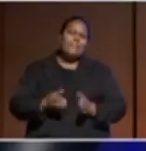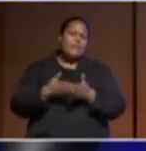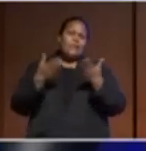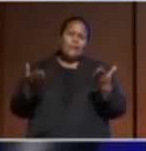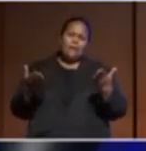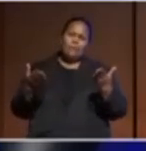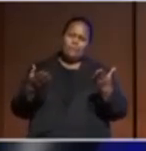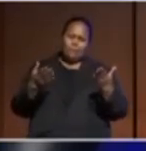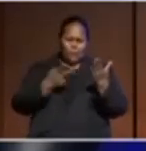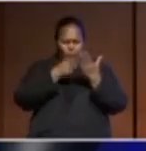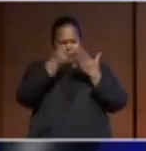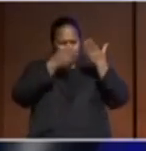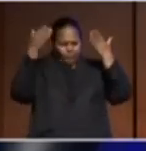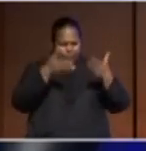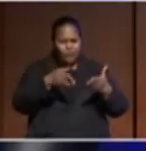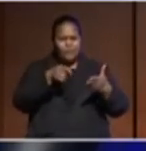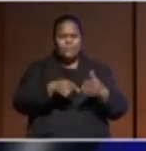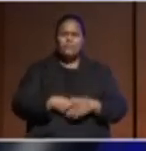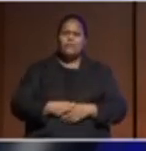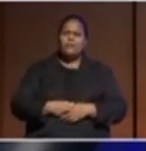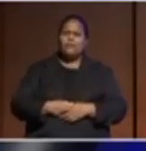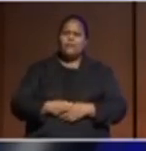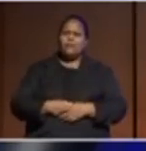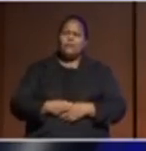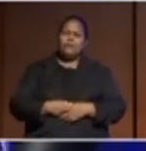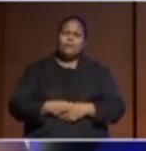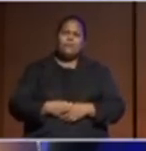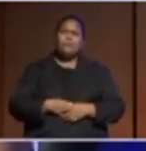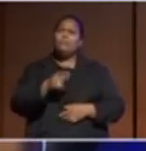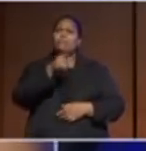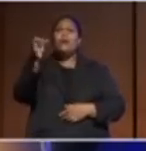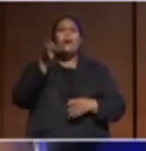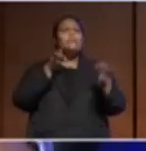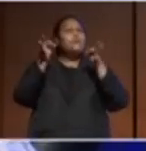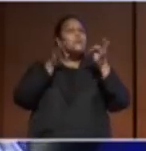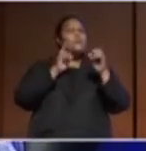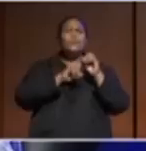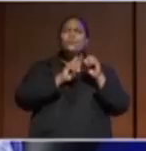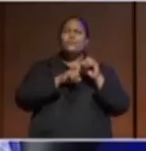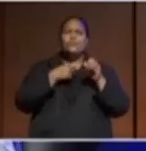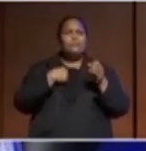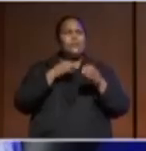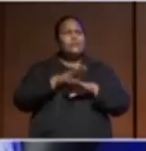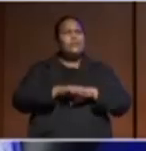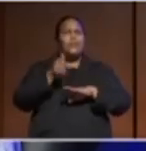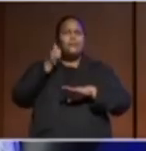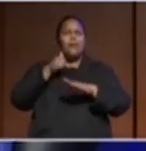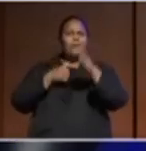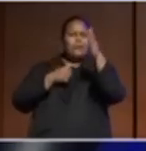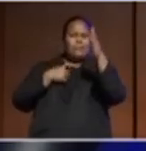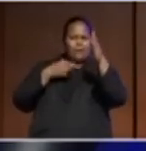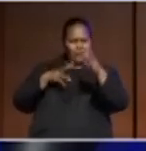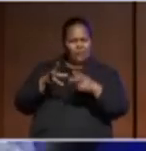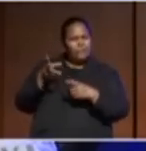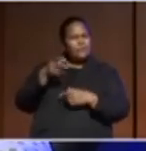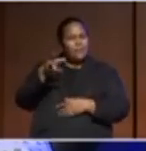on that. You know, and nobody asked the obvious question. I was sitting over there and I was really hoping I could ask the question. So,